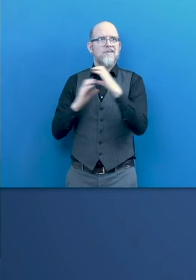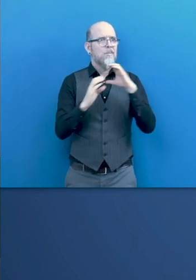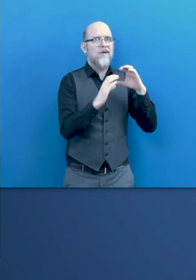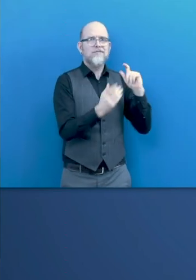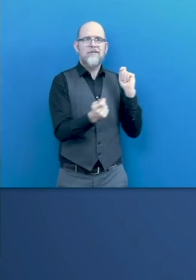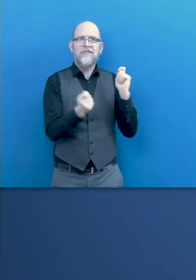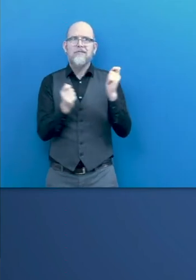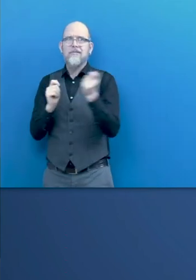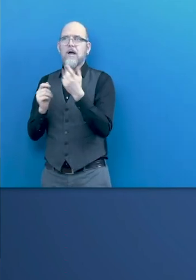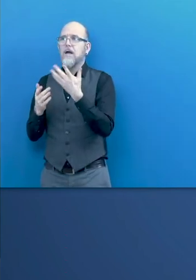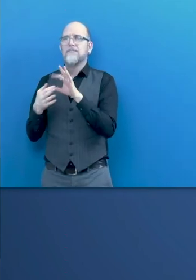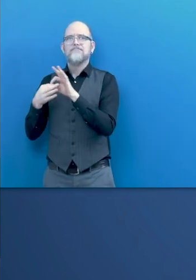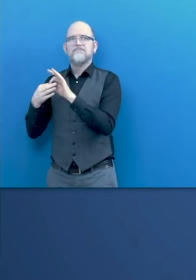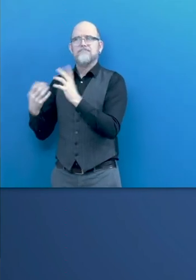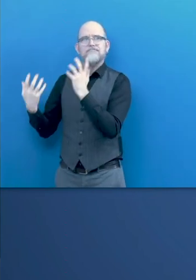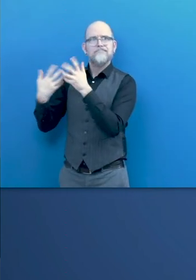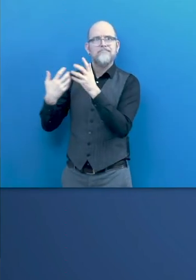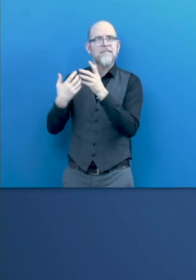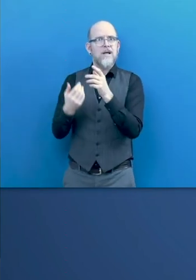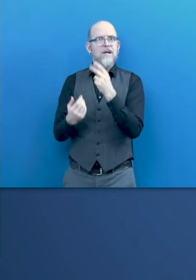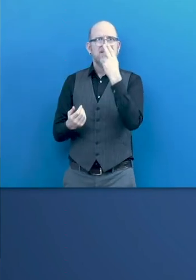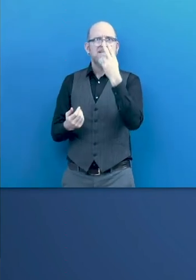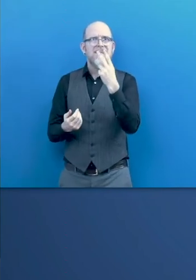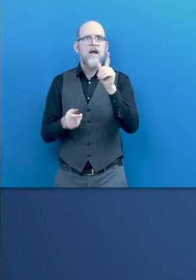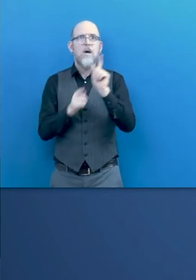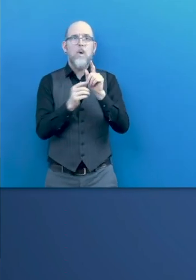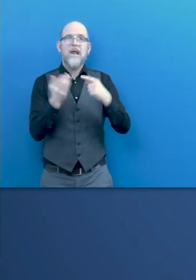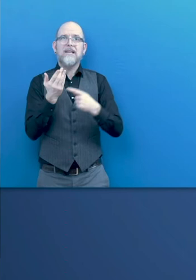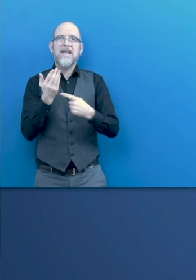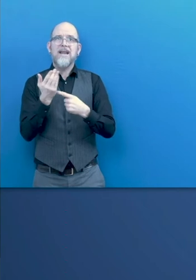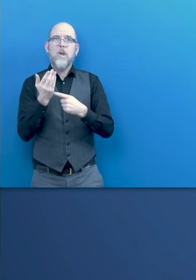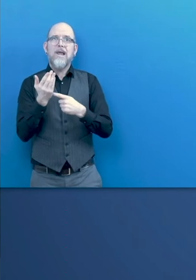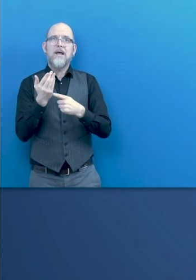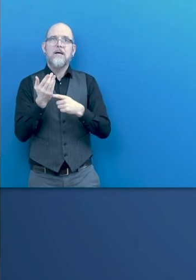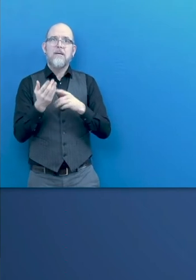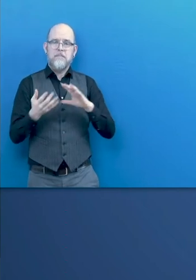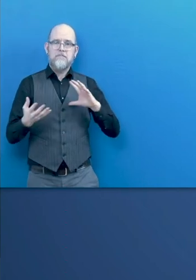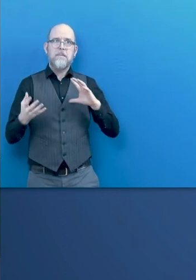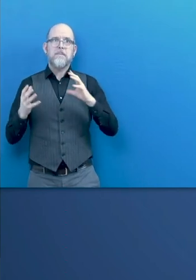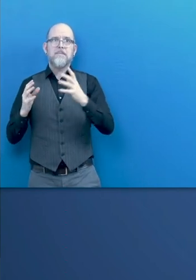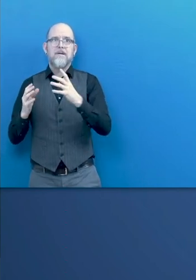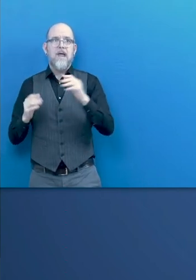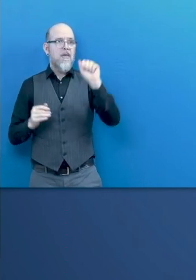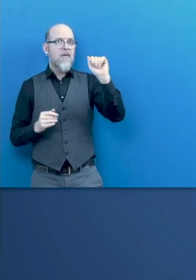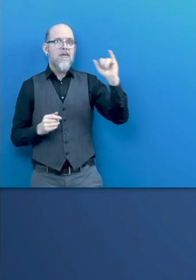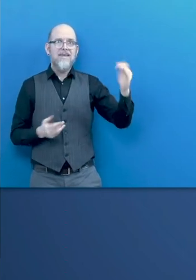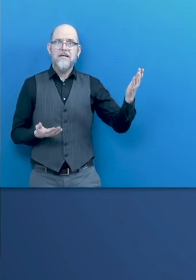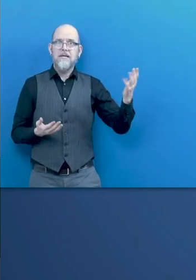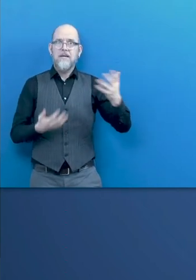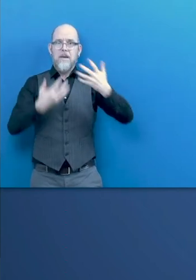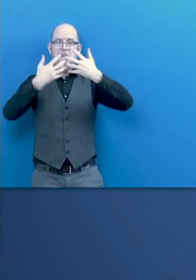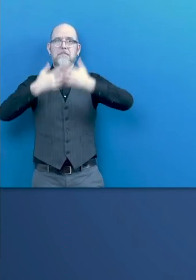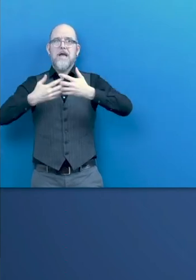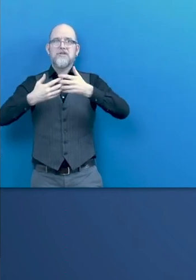each of the technological drivers, such as artificial intelligence, machine learning, we have mentioned them before,